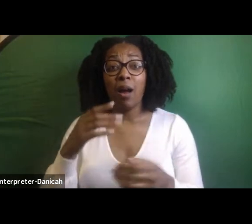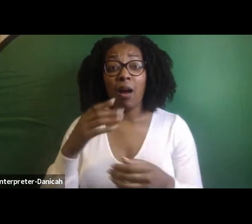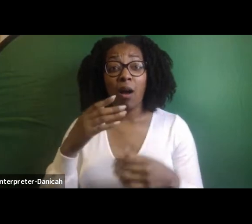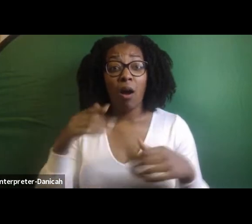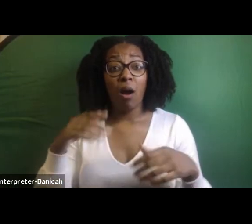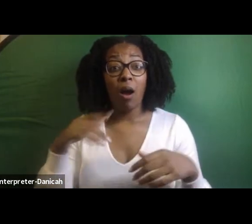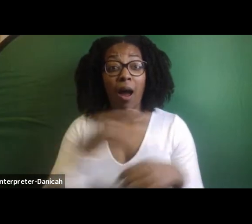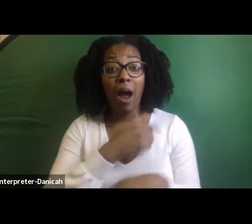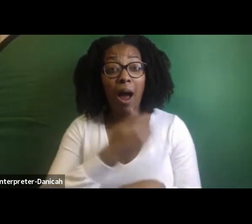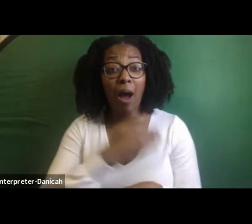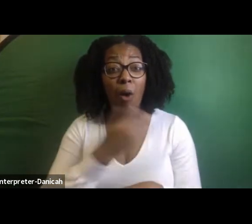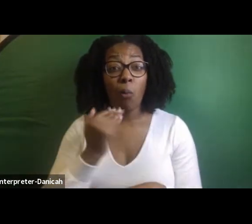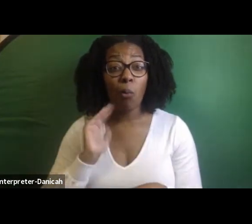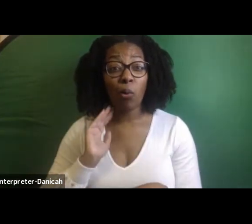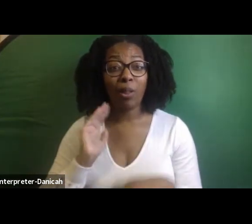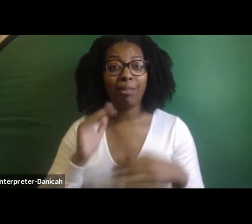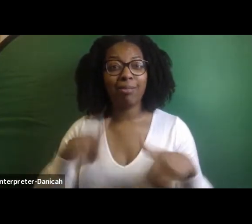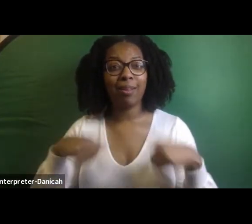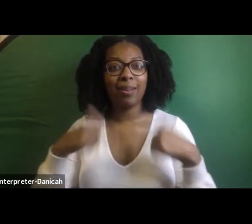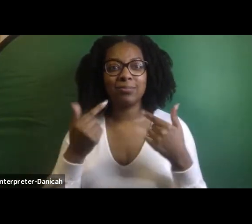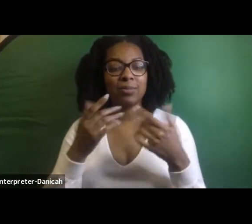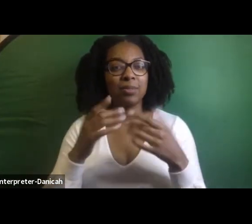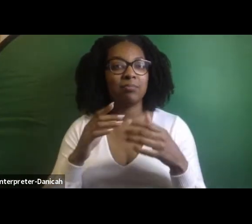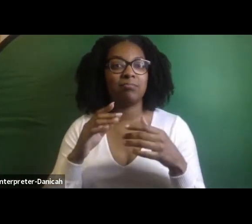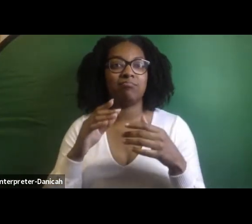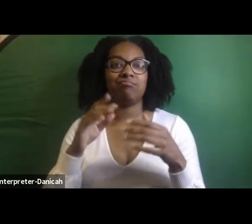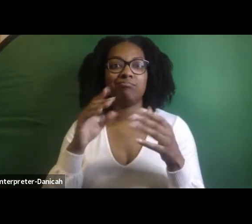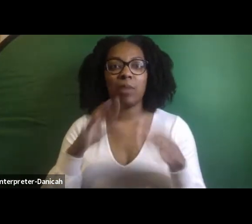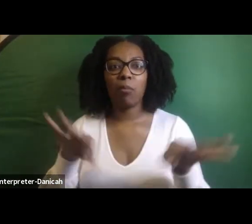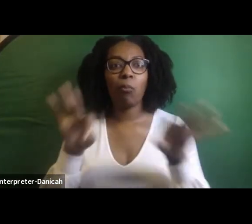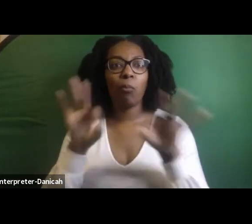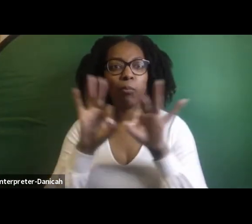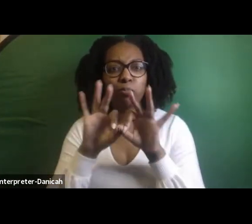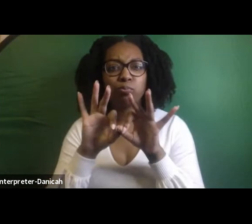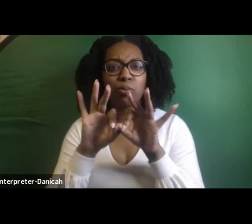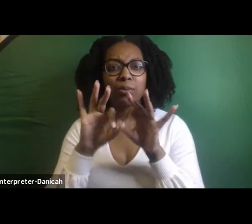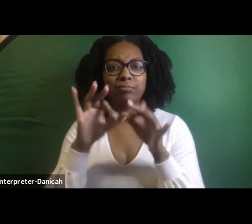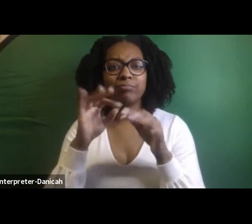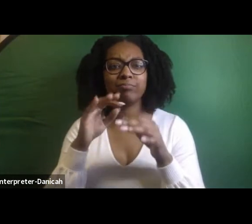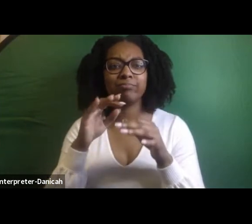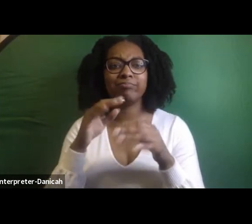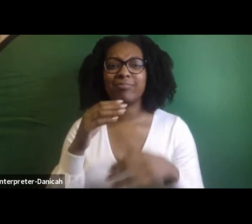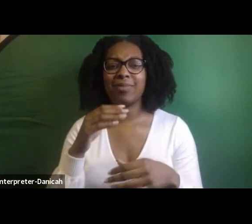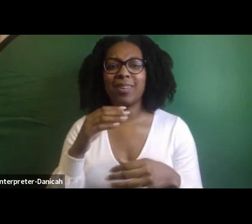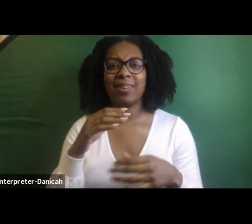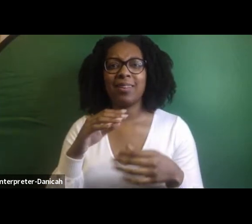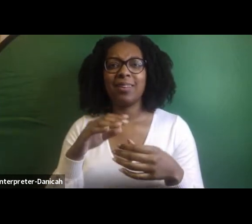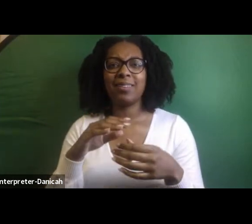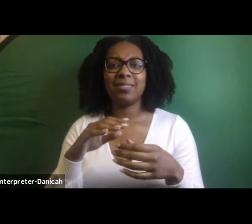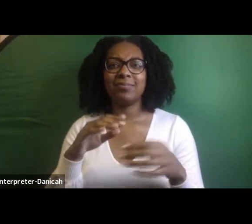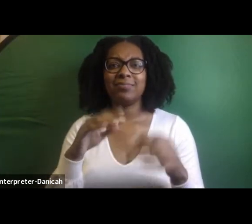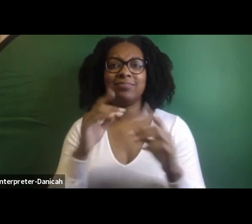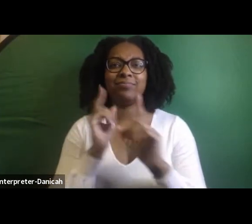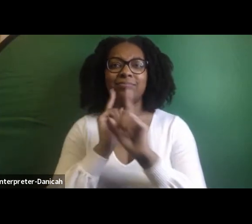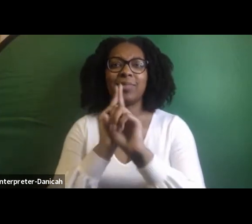I don't really have a whole lot of words to describe how